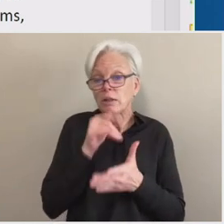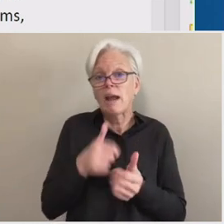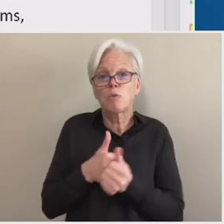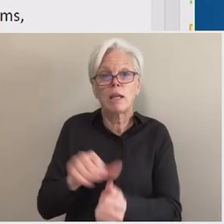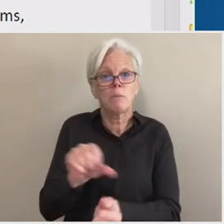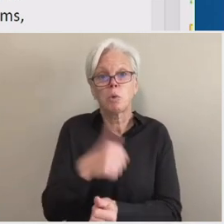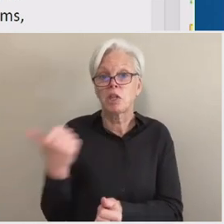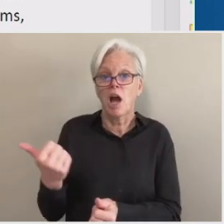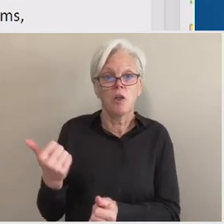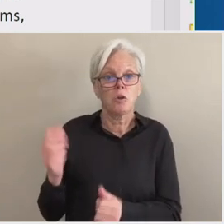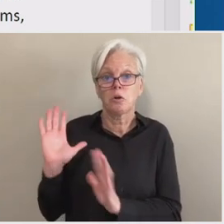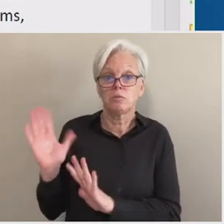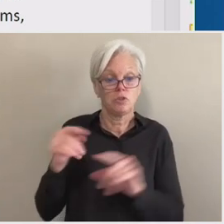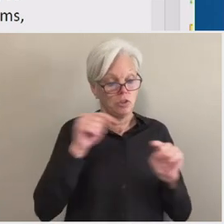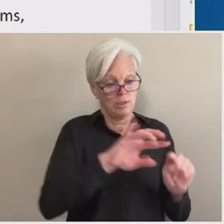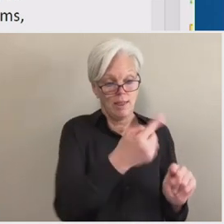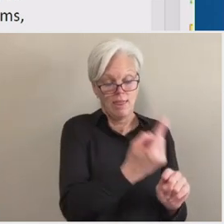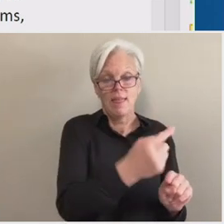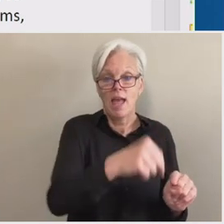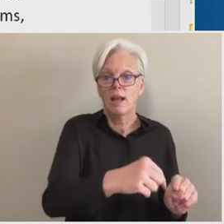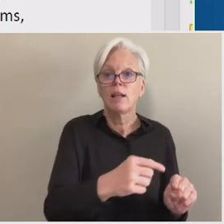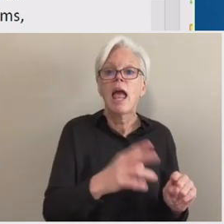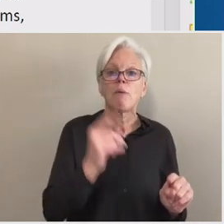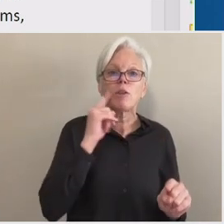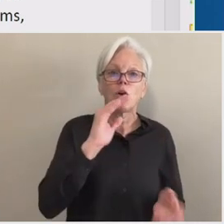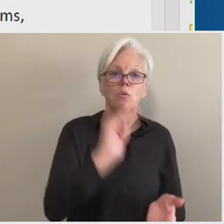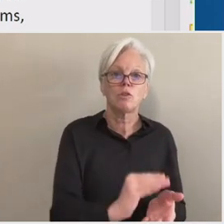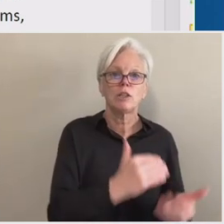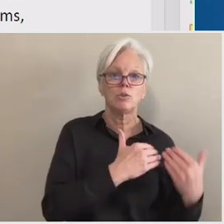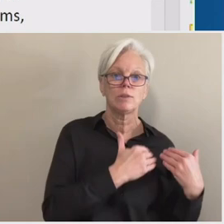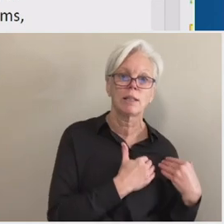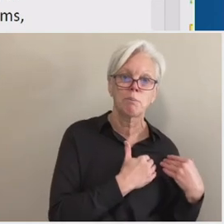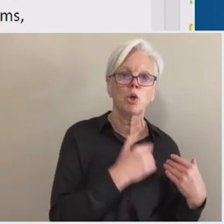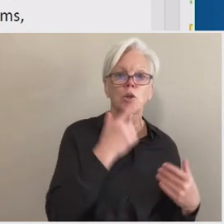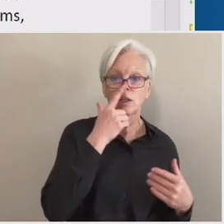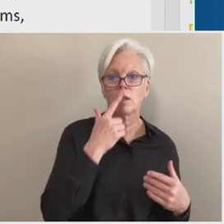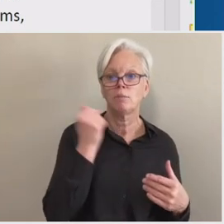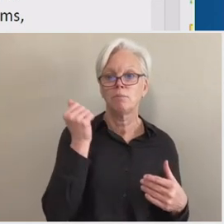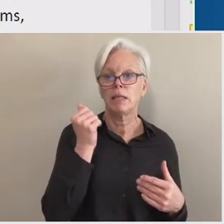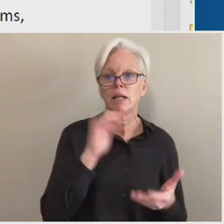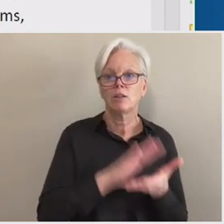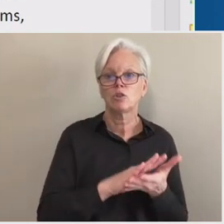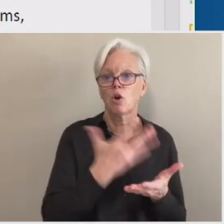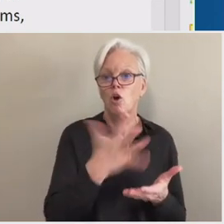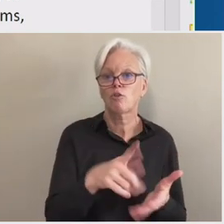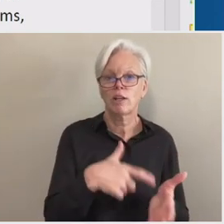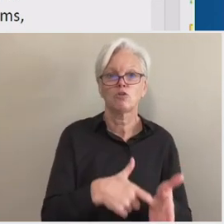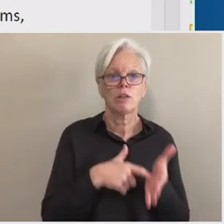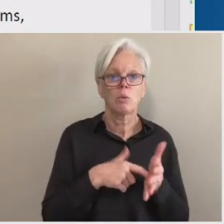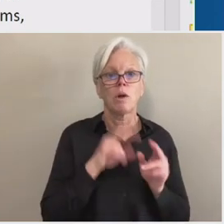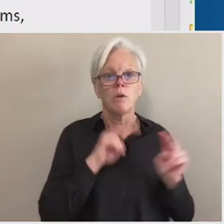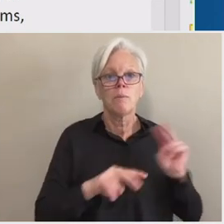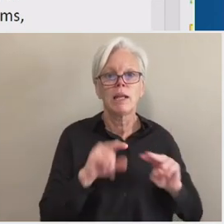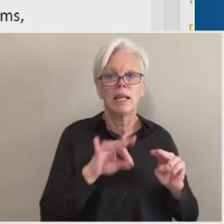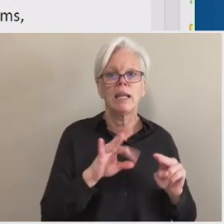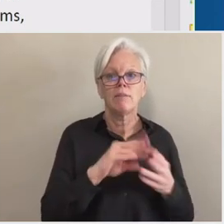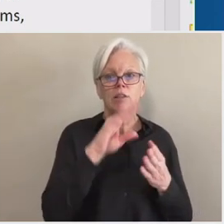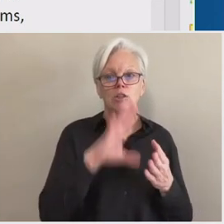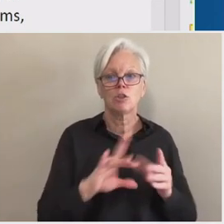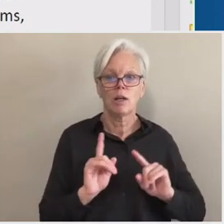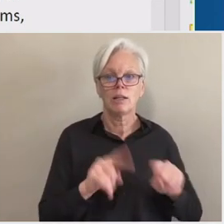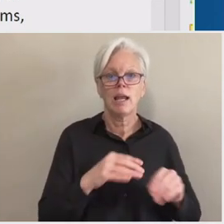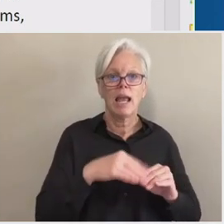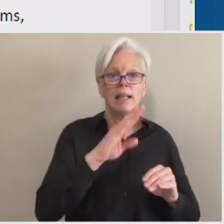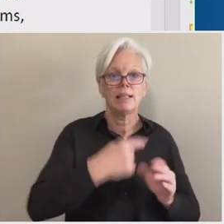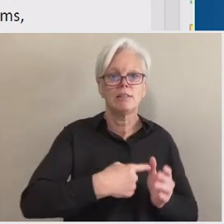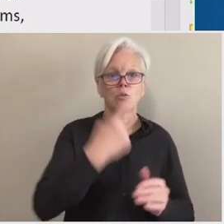this might be a help reduce burden. Additionally, because schools are already required to monitor whether students attend at least one day